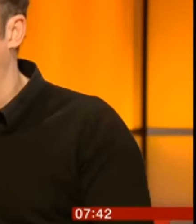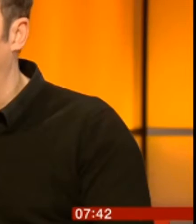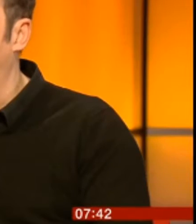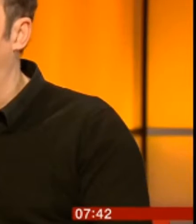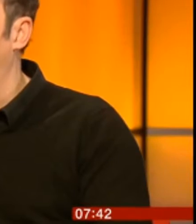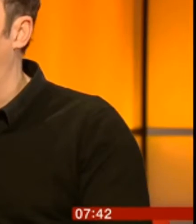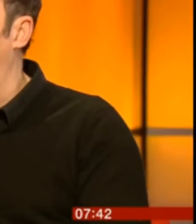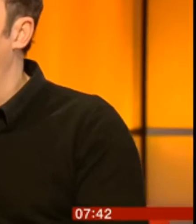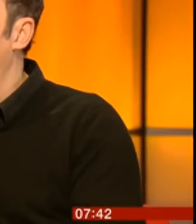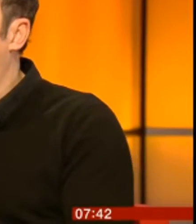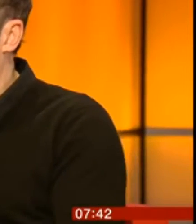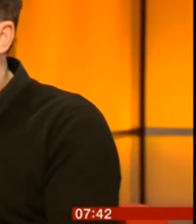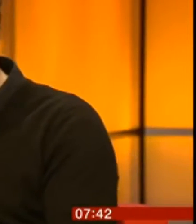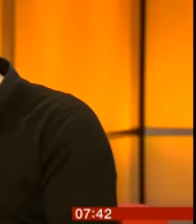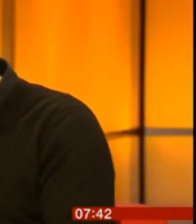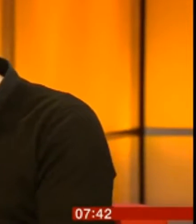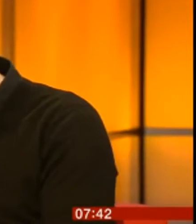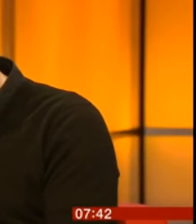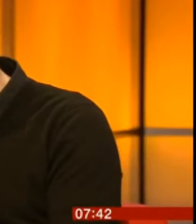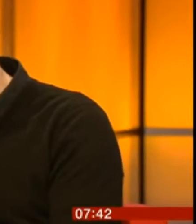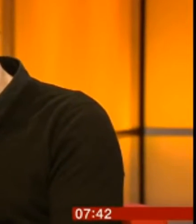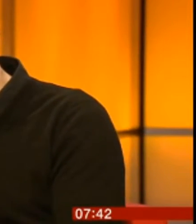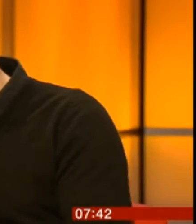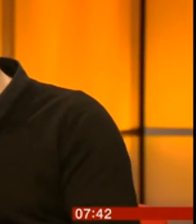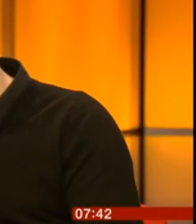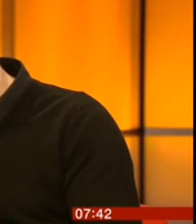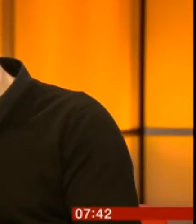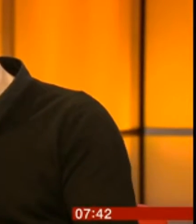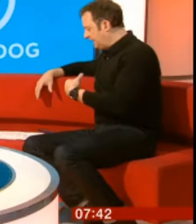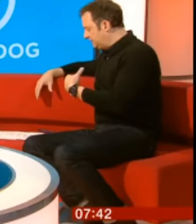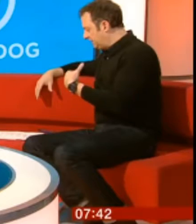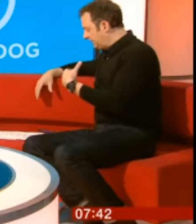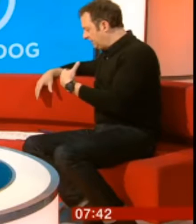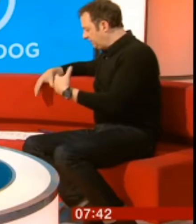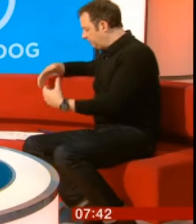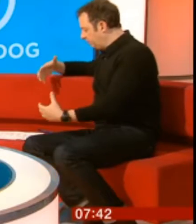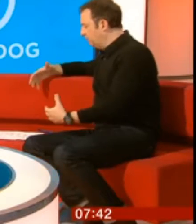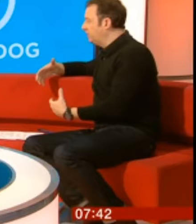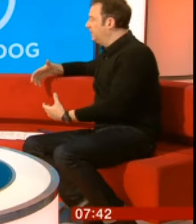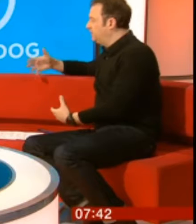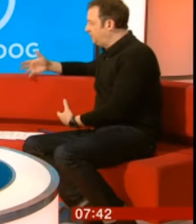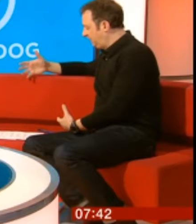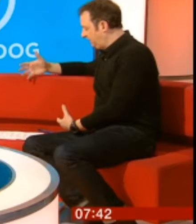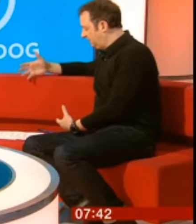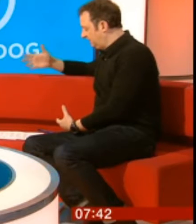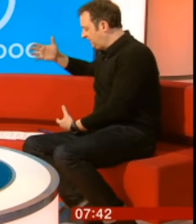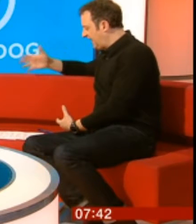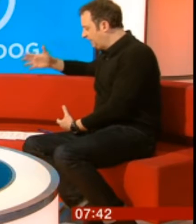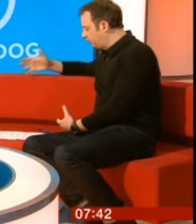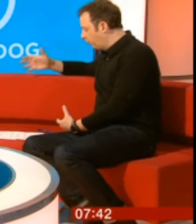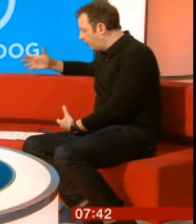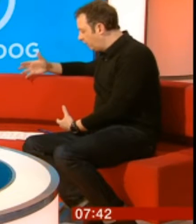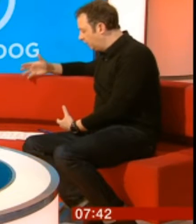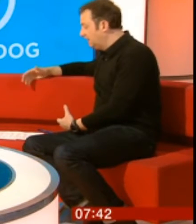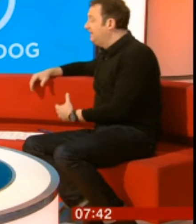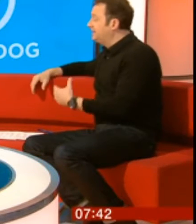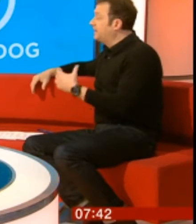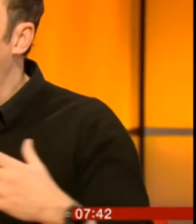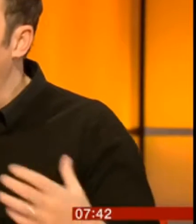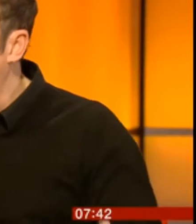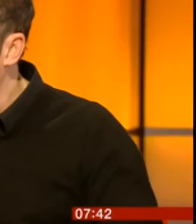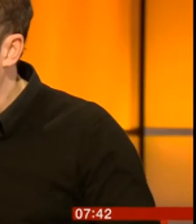our journalist, asked about the presence of celery. And we were looking at a specific dish, Eggs Royale.